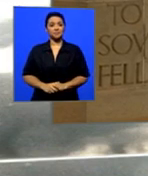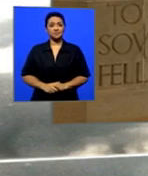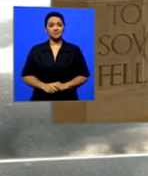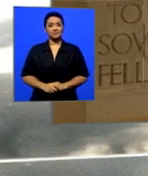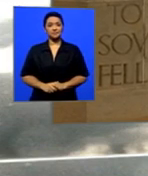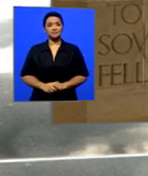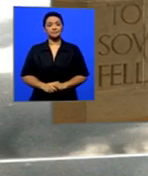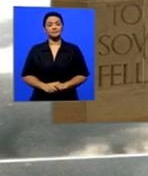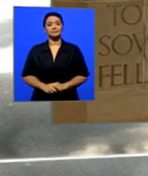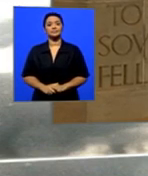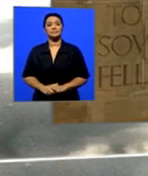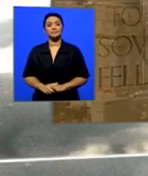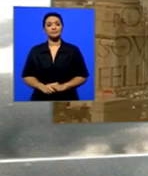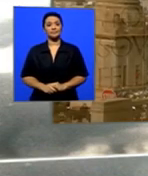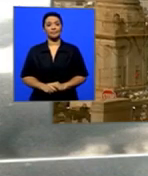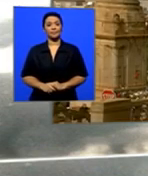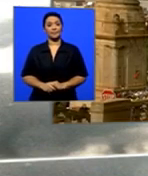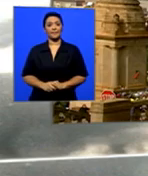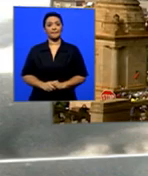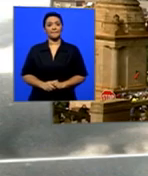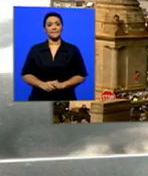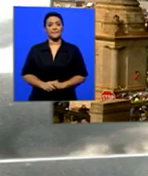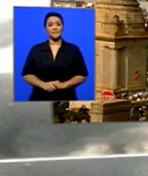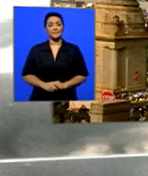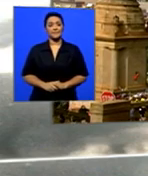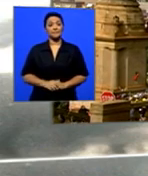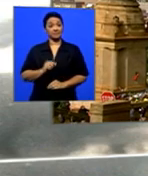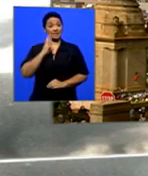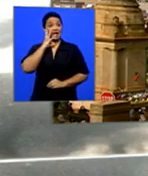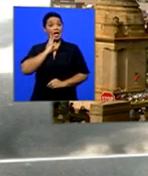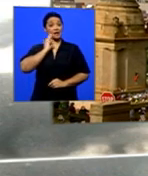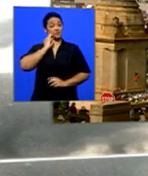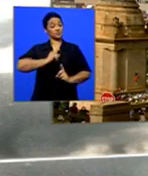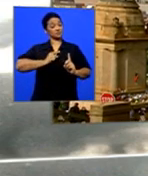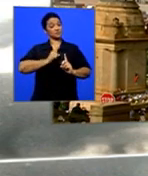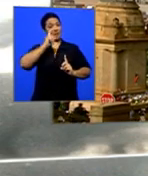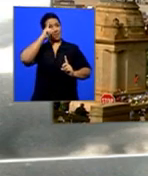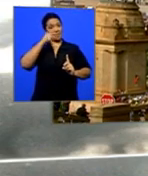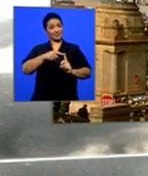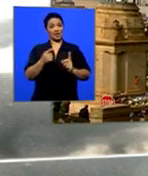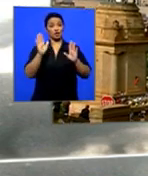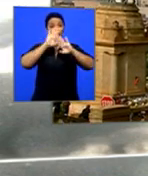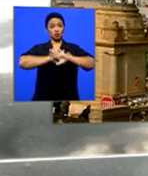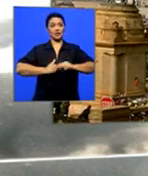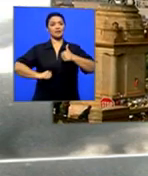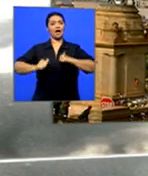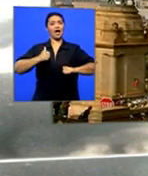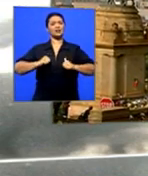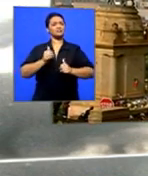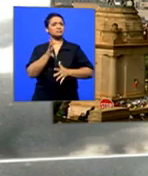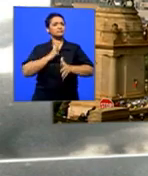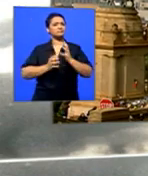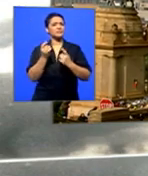Now, you'll be multiplying this experience of Udadu Madiba tonight. Give us some of the